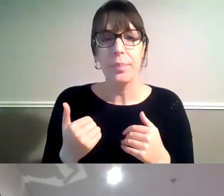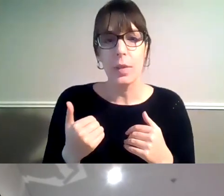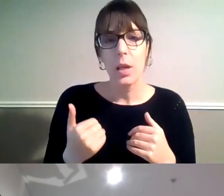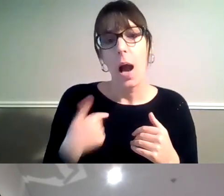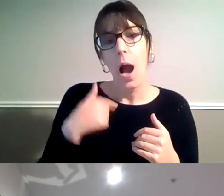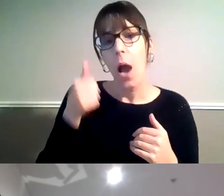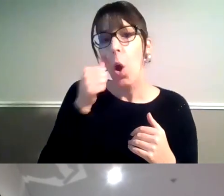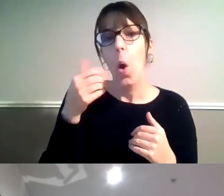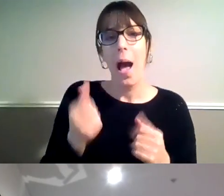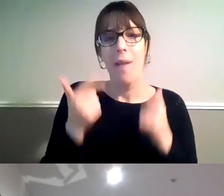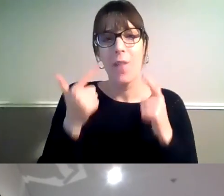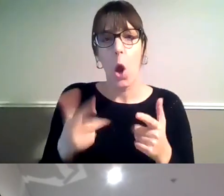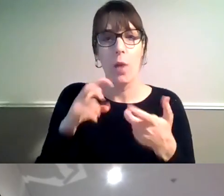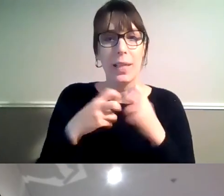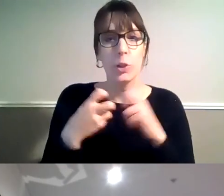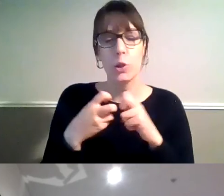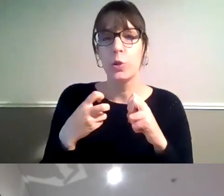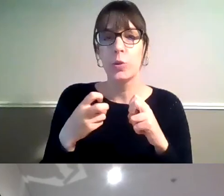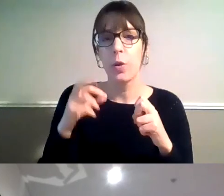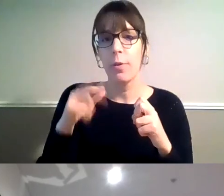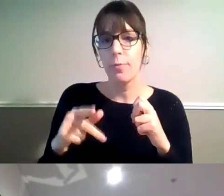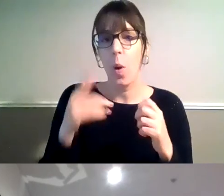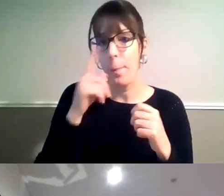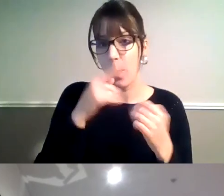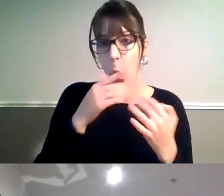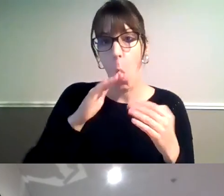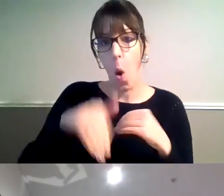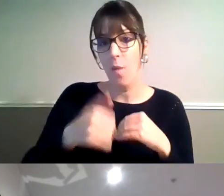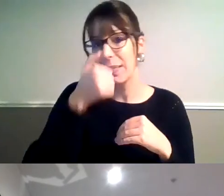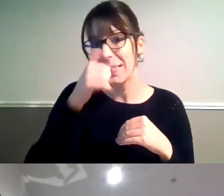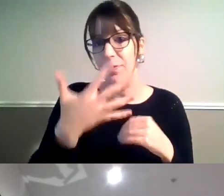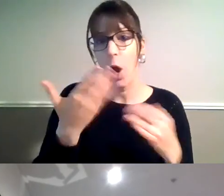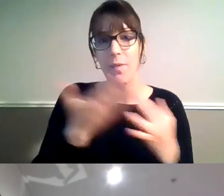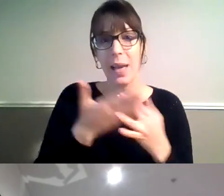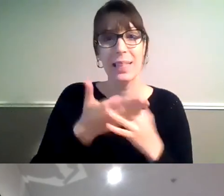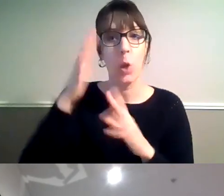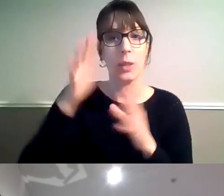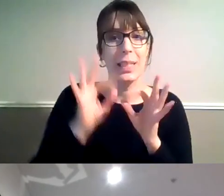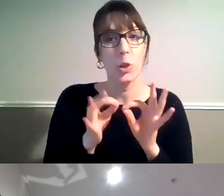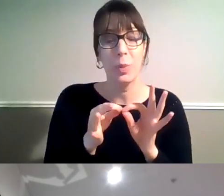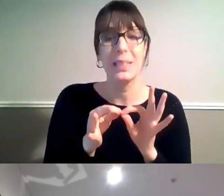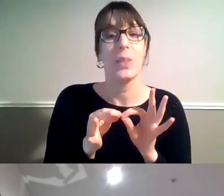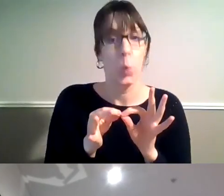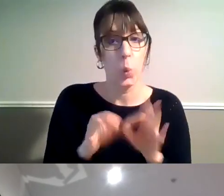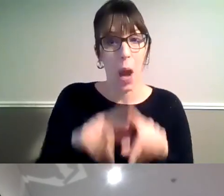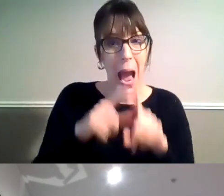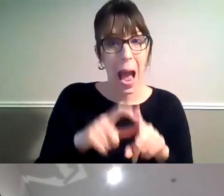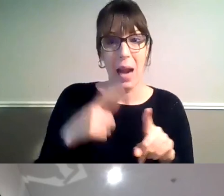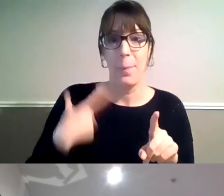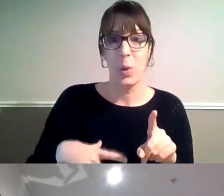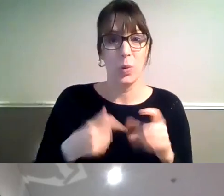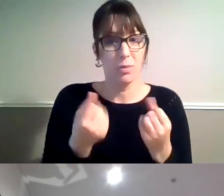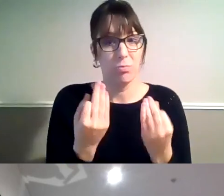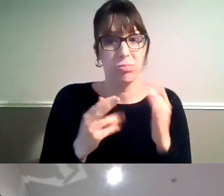access to Auslan interpreting for people over the age of 65 because that wasn't adequately funded outside the NDIS. I could be wrong and I'm sure